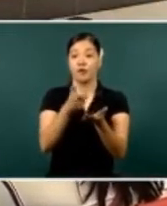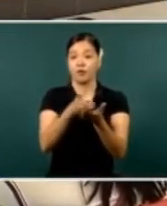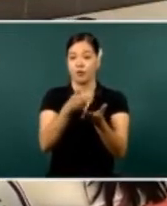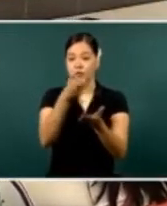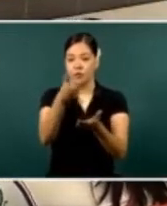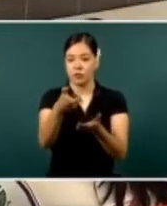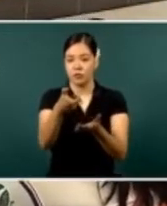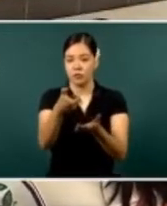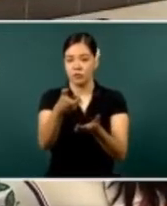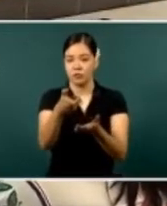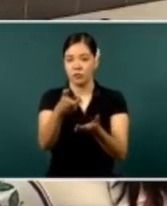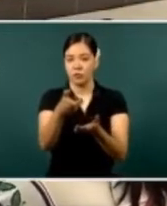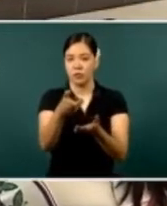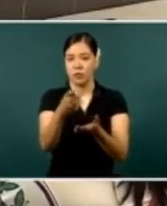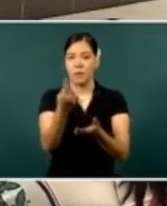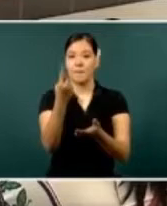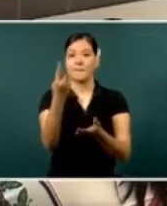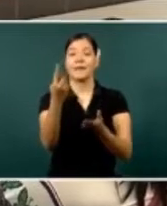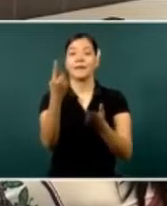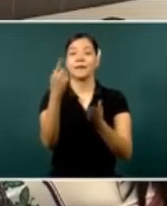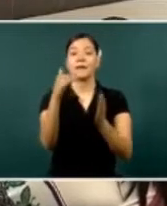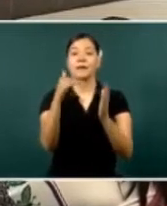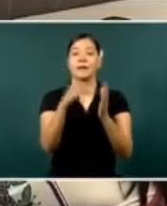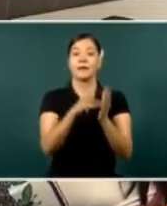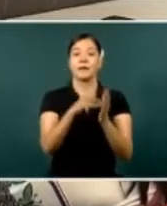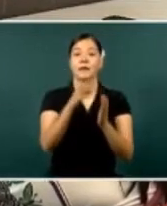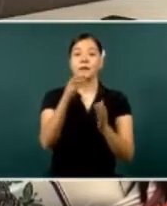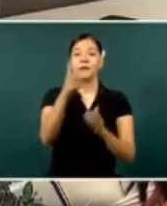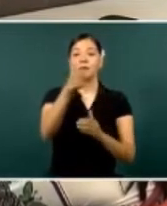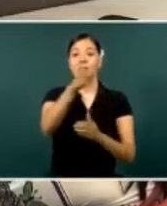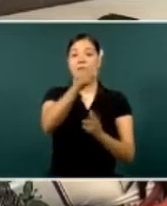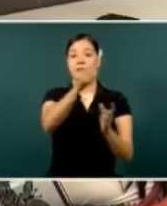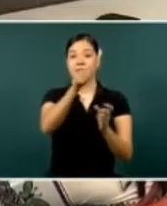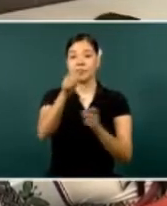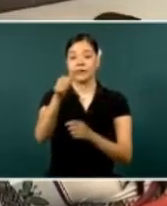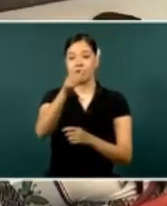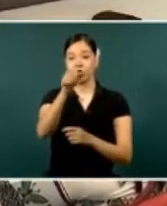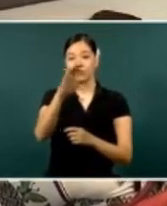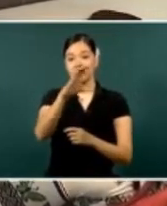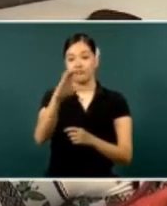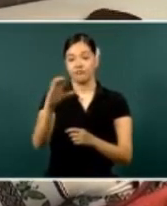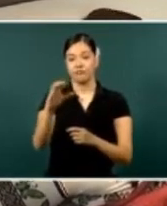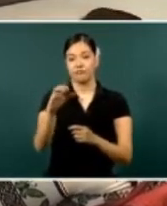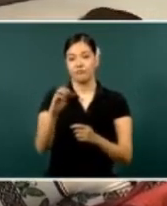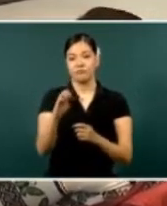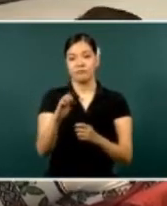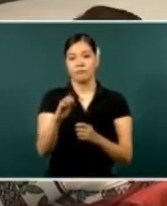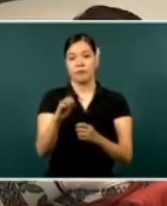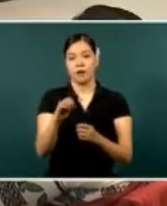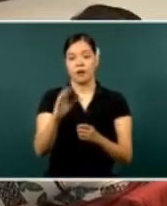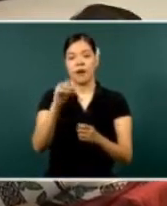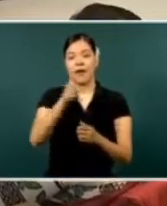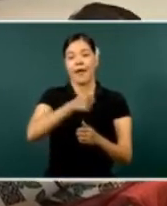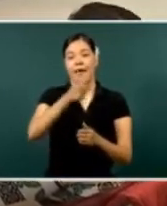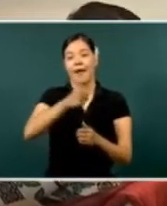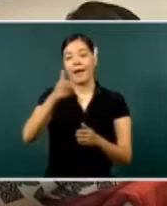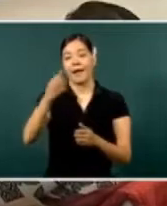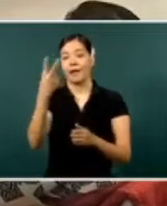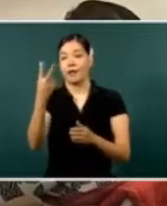1,600 pesos by menstrual. And they are also